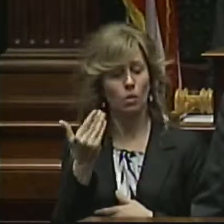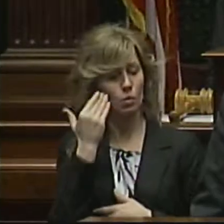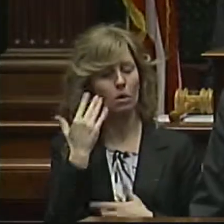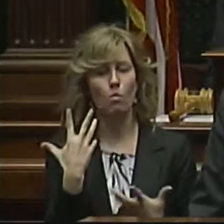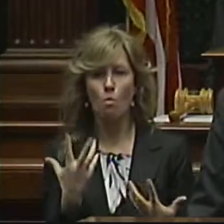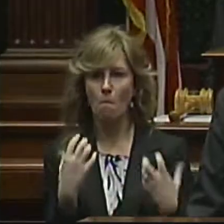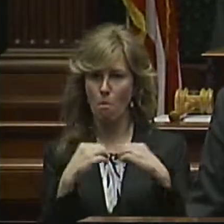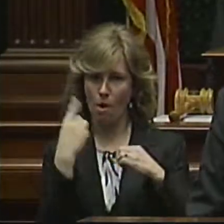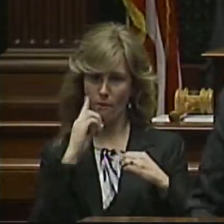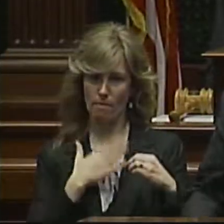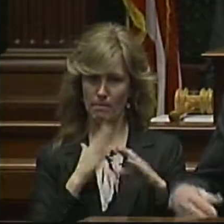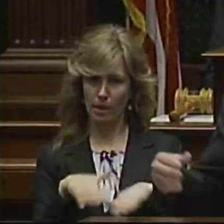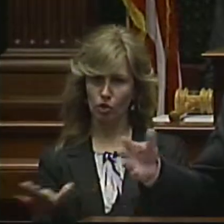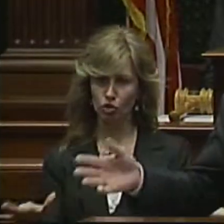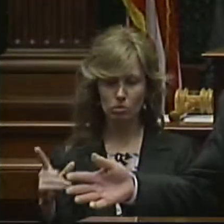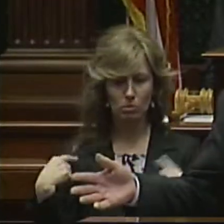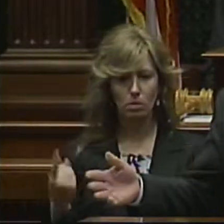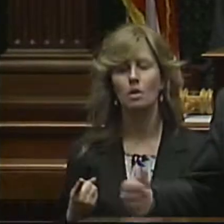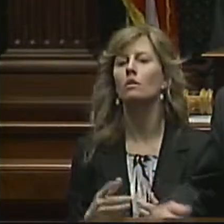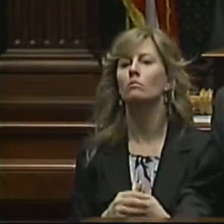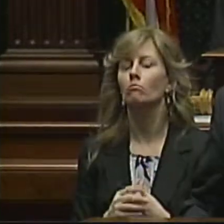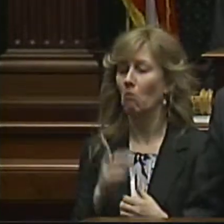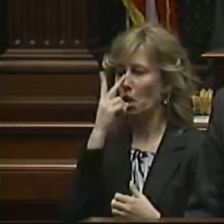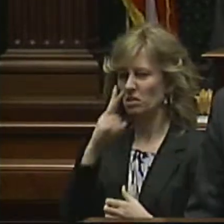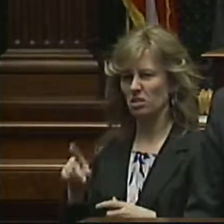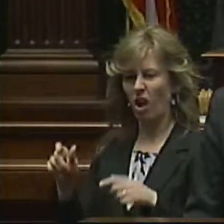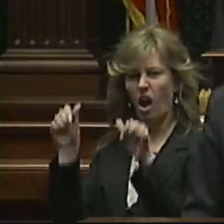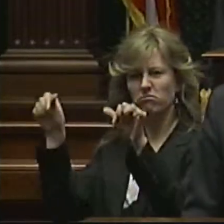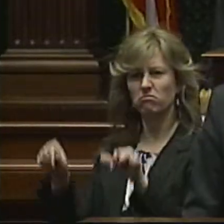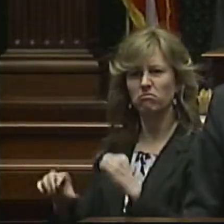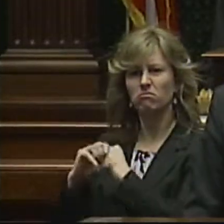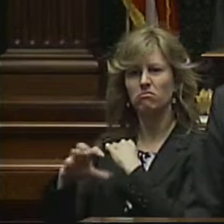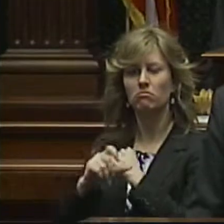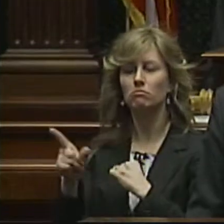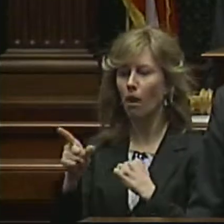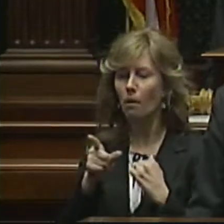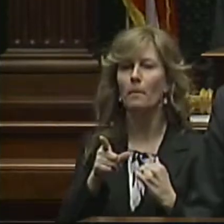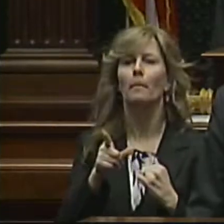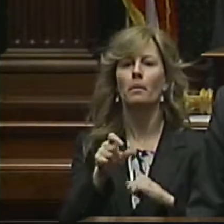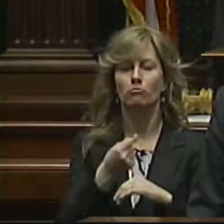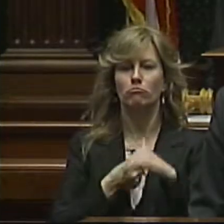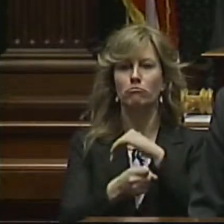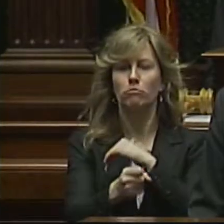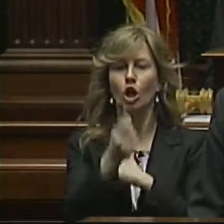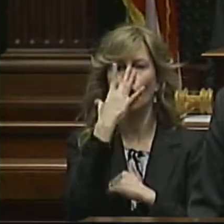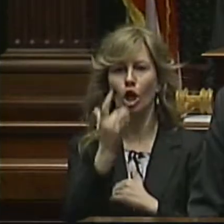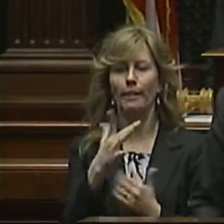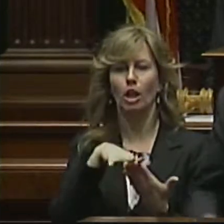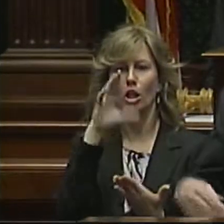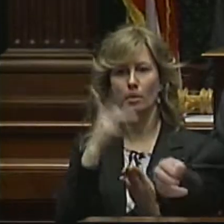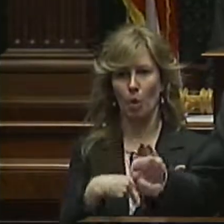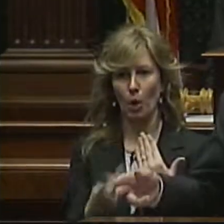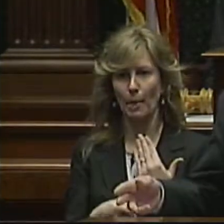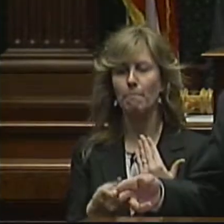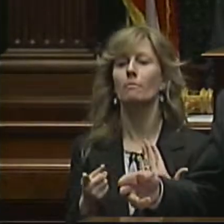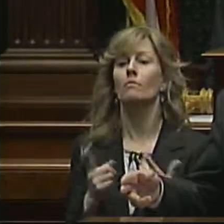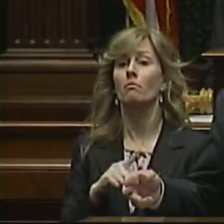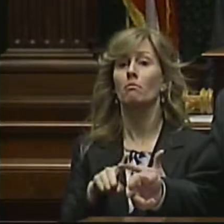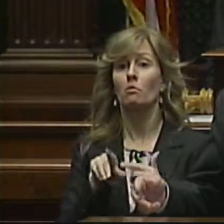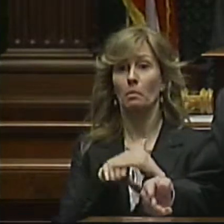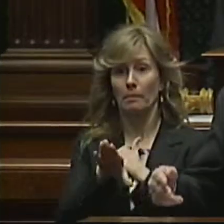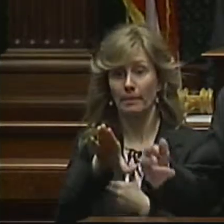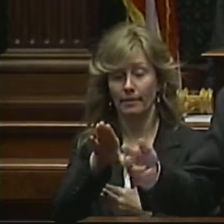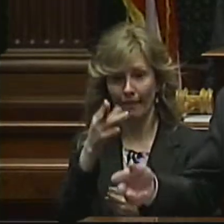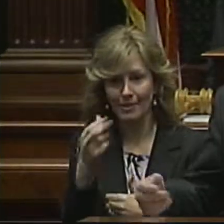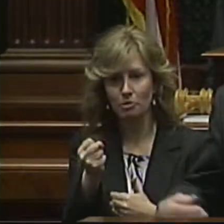for her children, and after seeing a flyer, she enrolled Christine in an early learning program. Christine then went to high school,